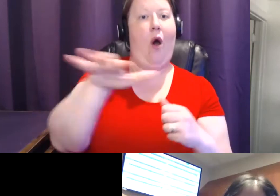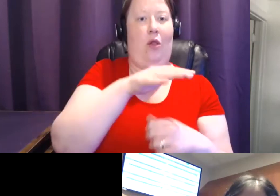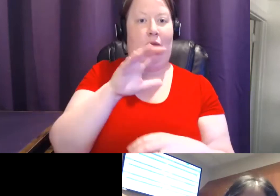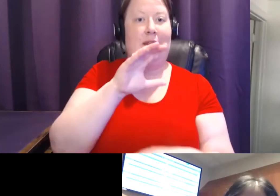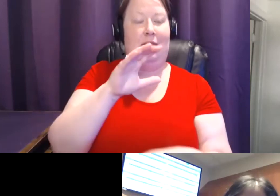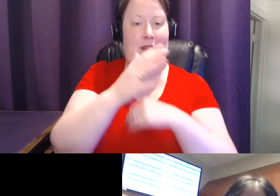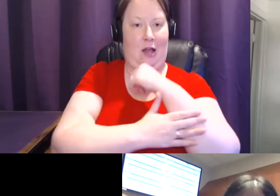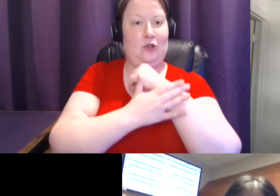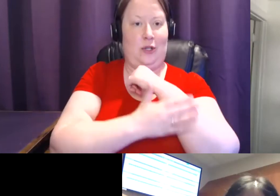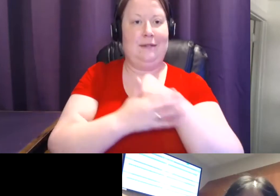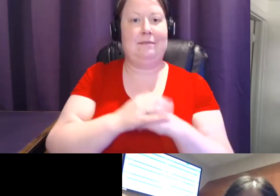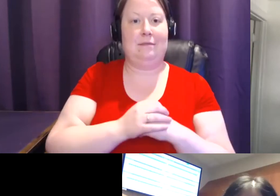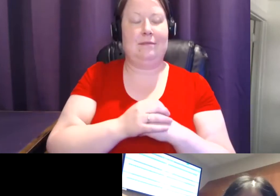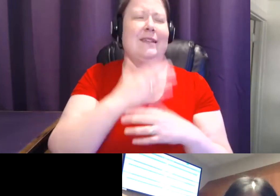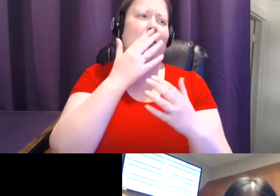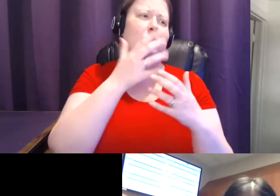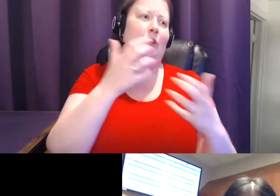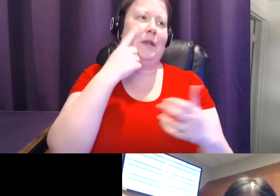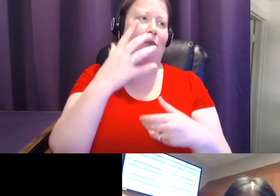Thank you so much for including me.